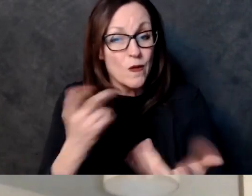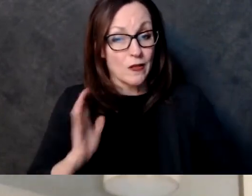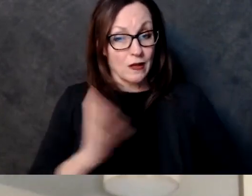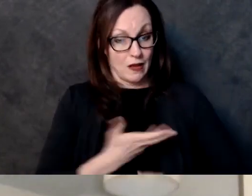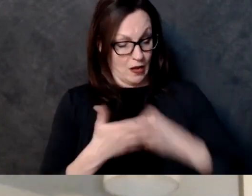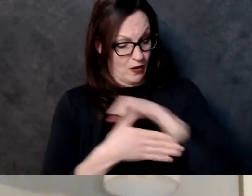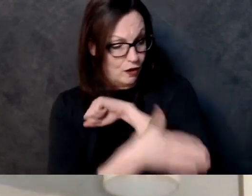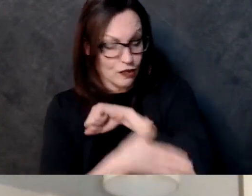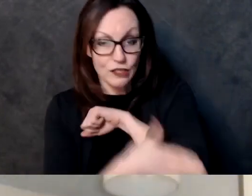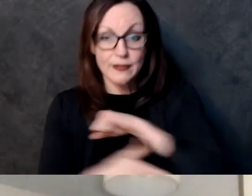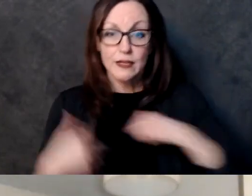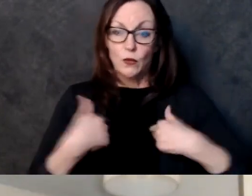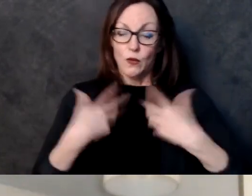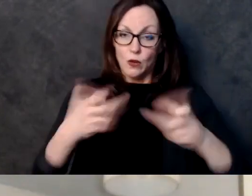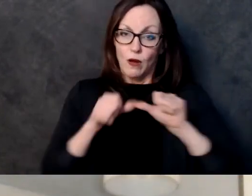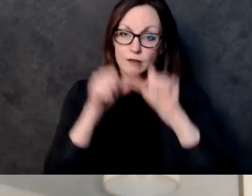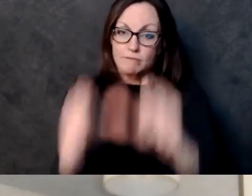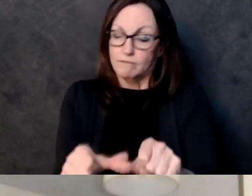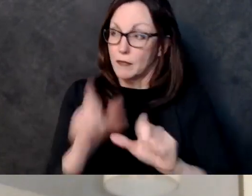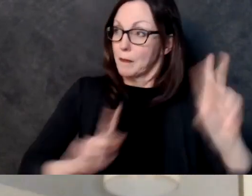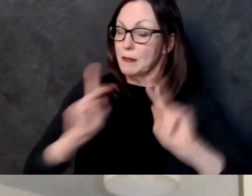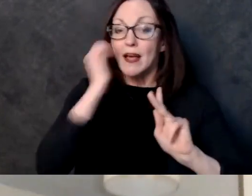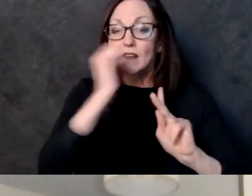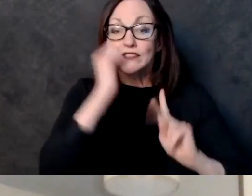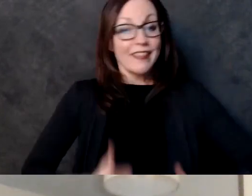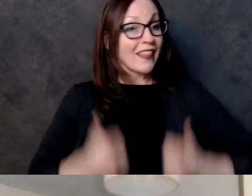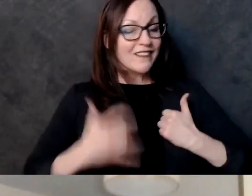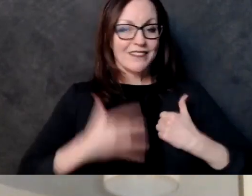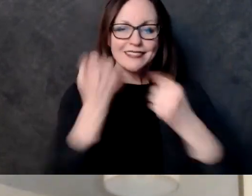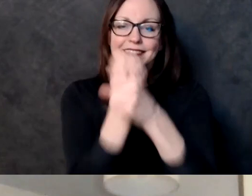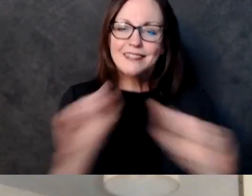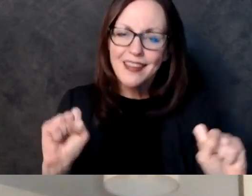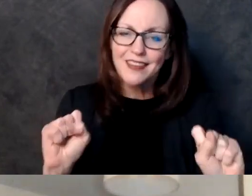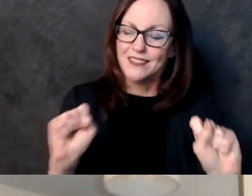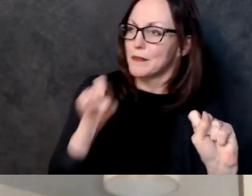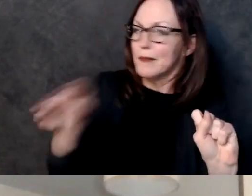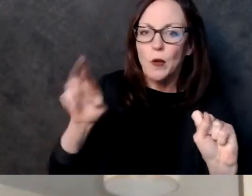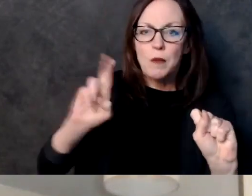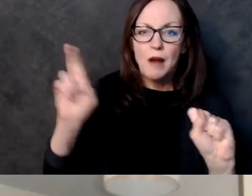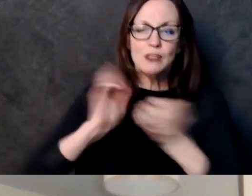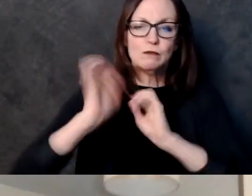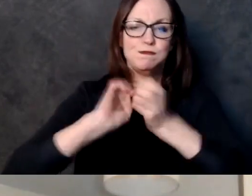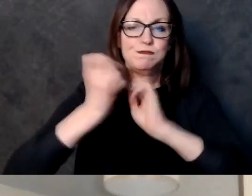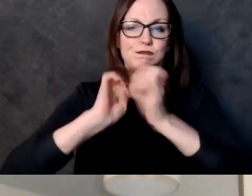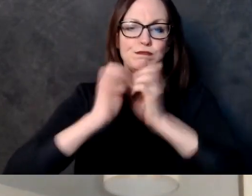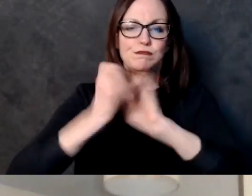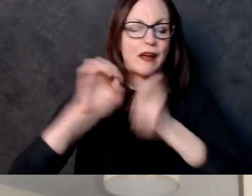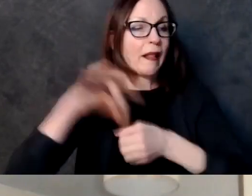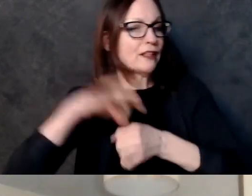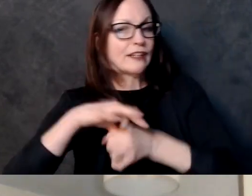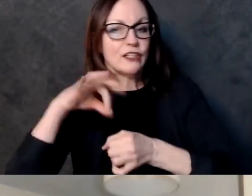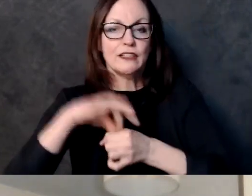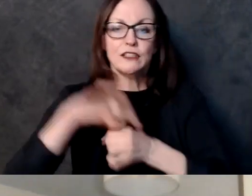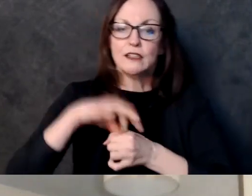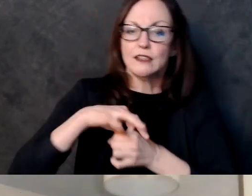why do they lie about the elections because there's a group of people who are power hungry legislators